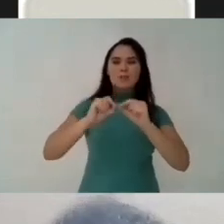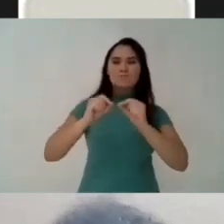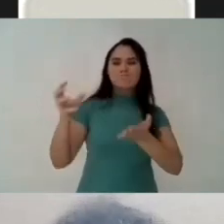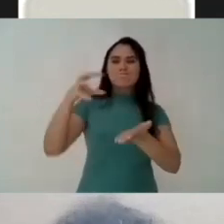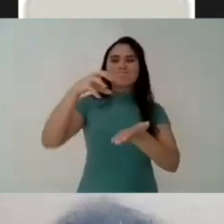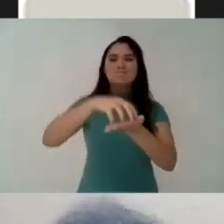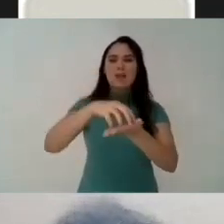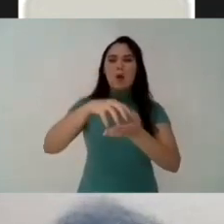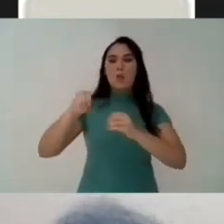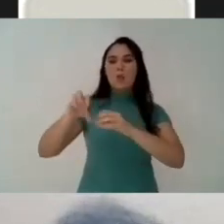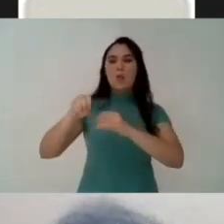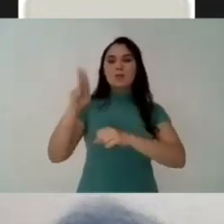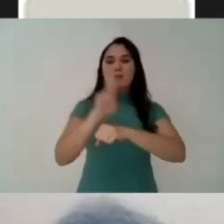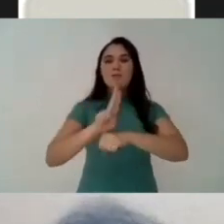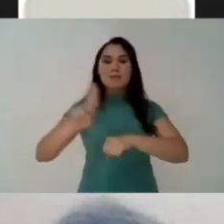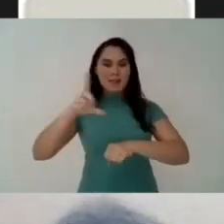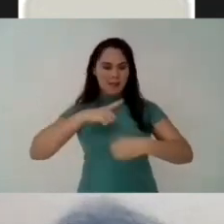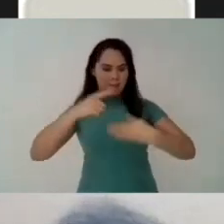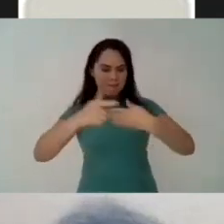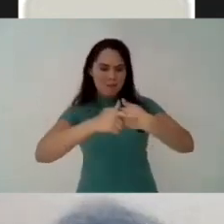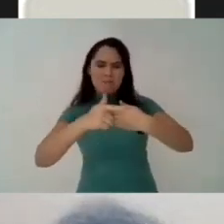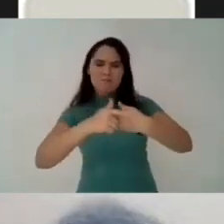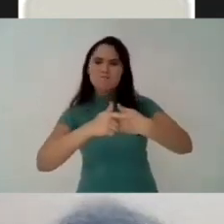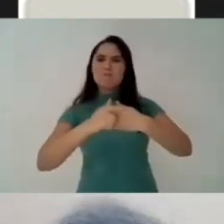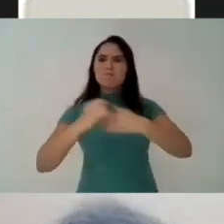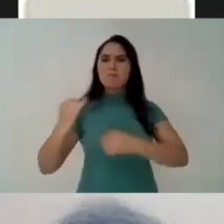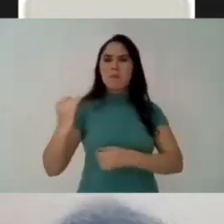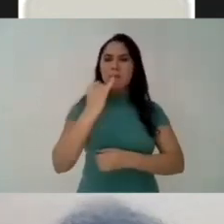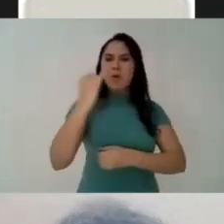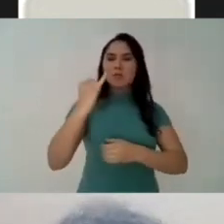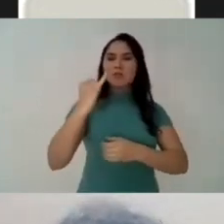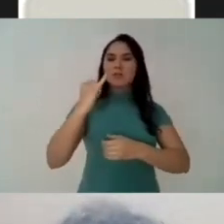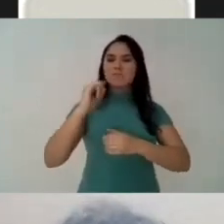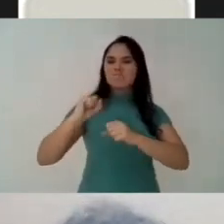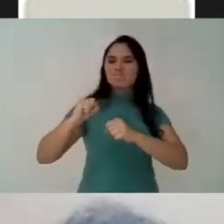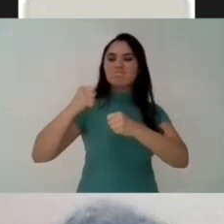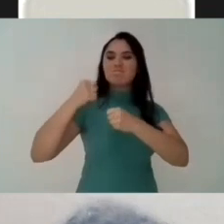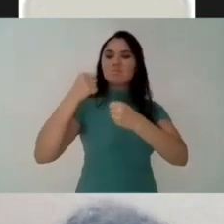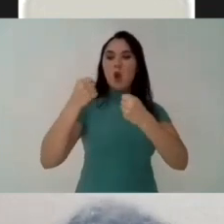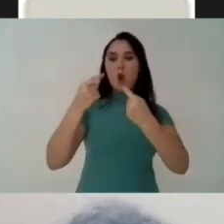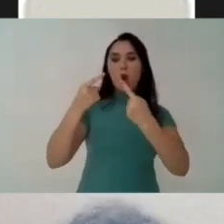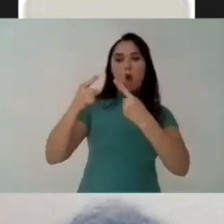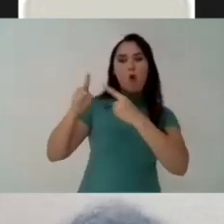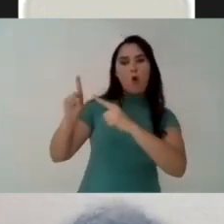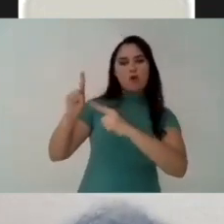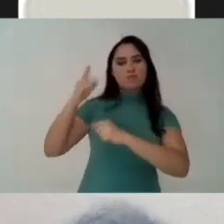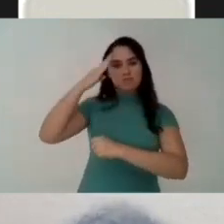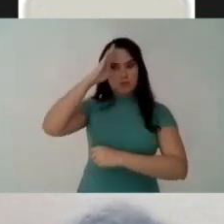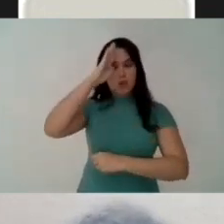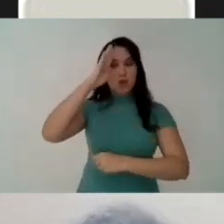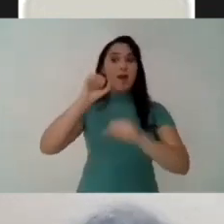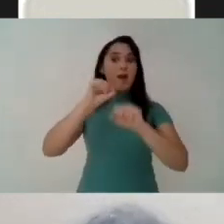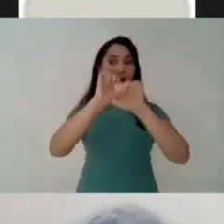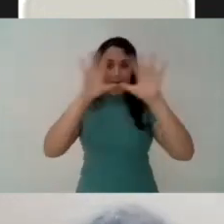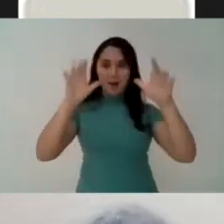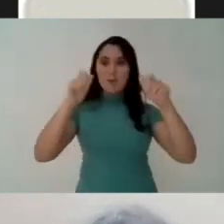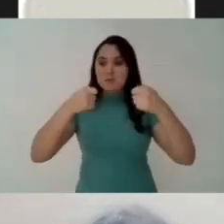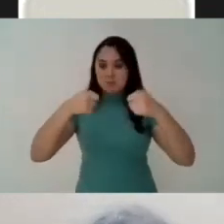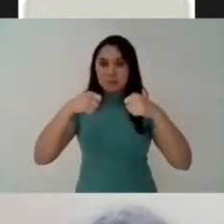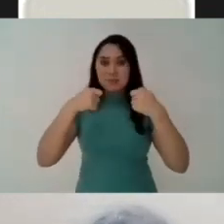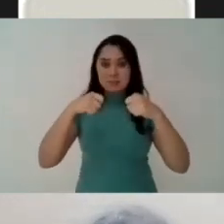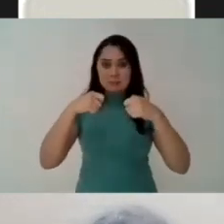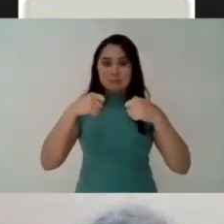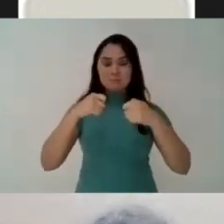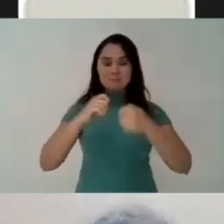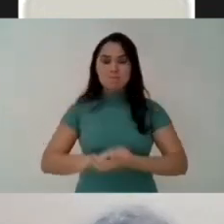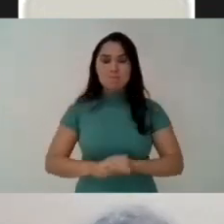nowadays we have an education budget that is similar to the budget that we had in 2004